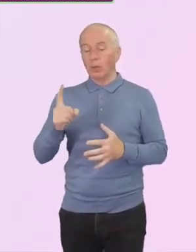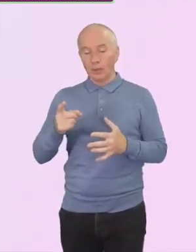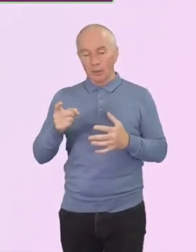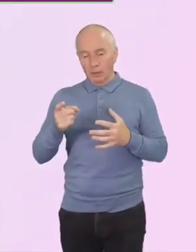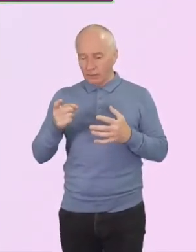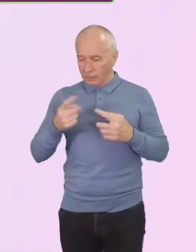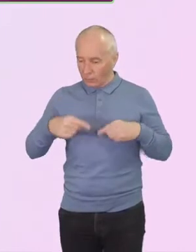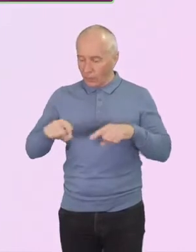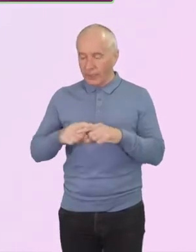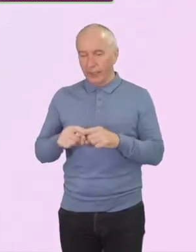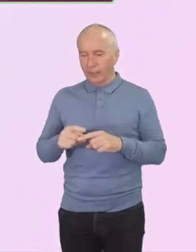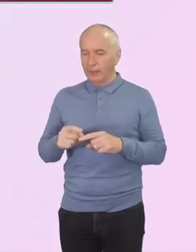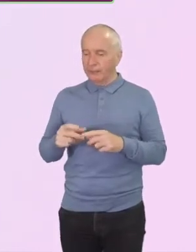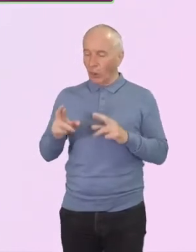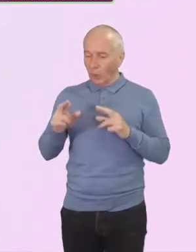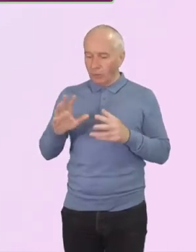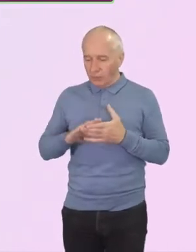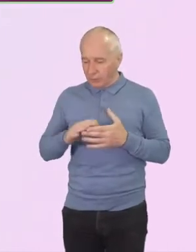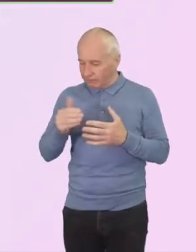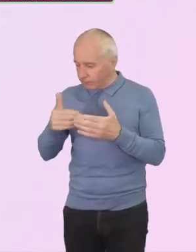within the existing model.